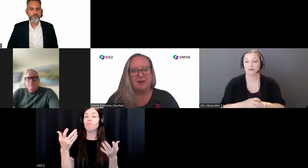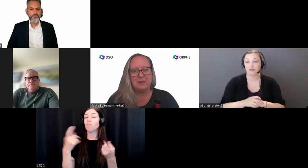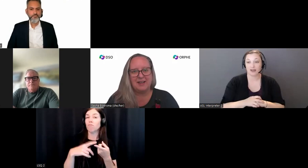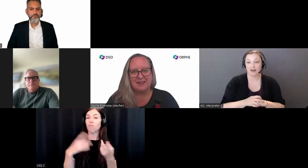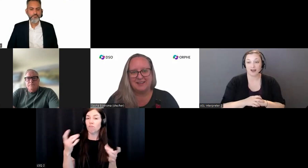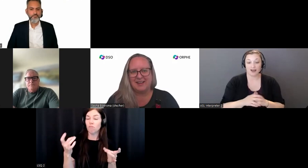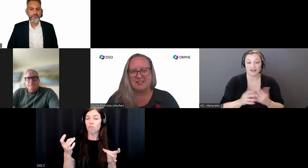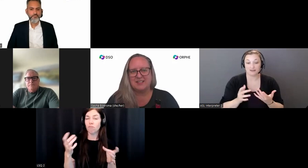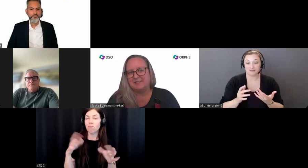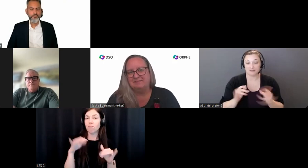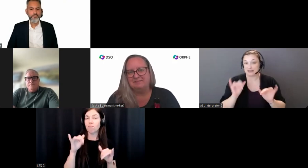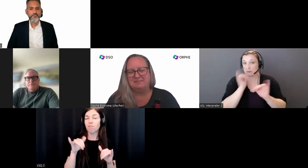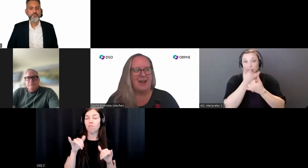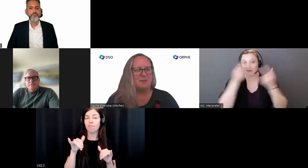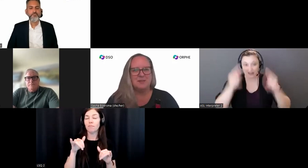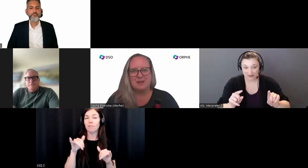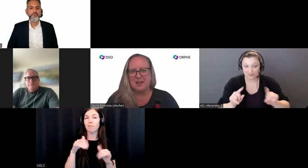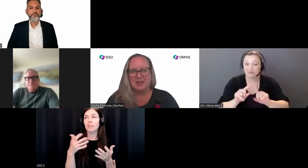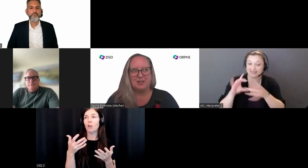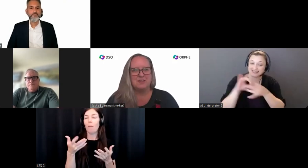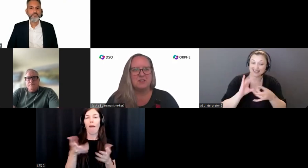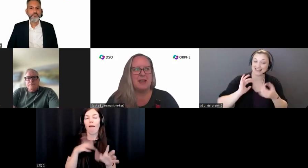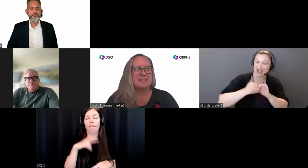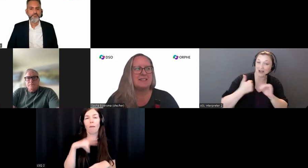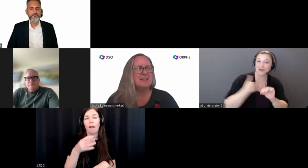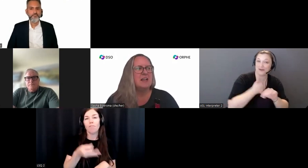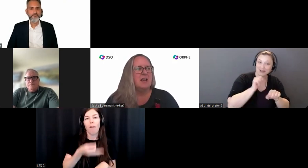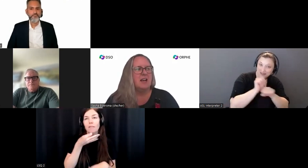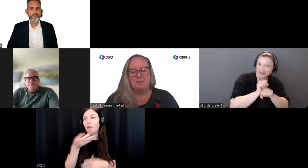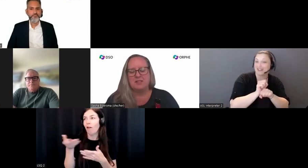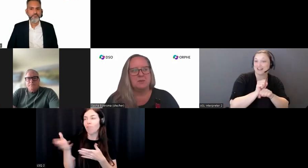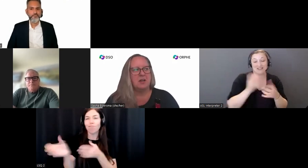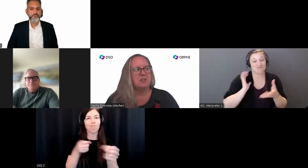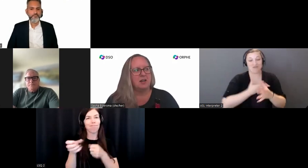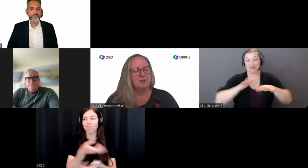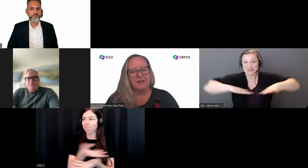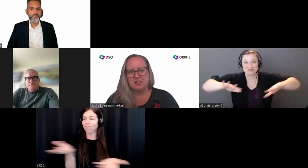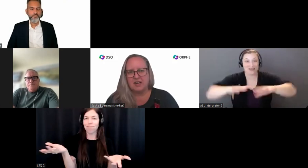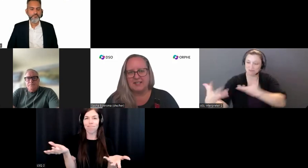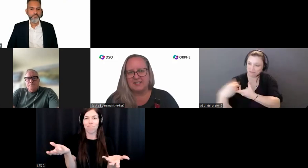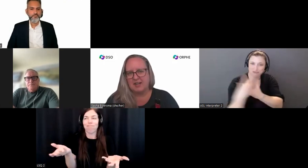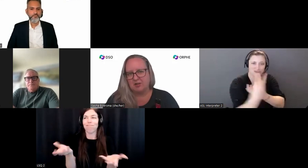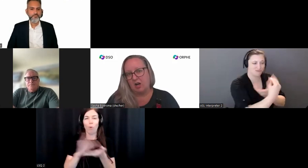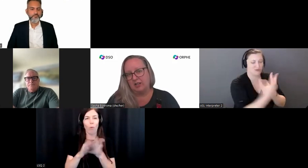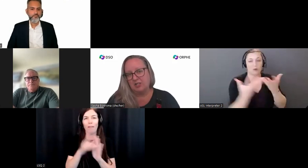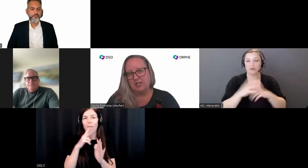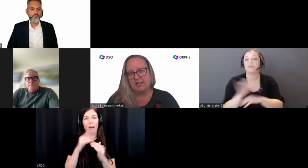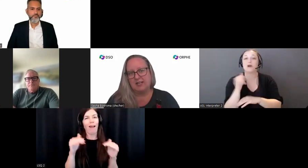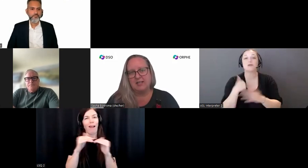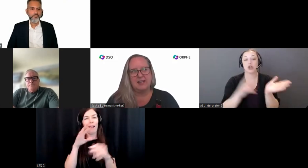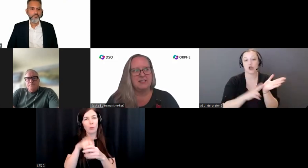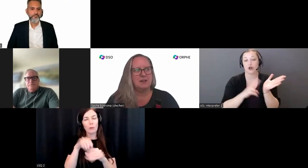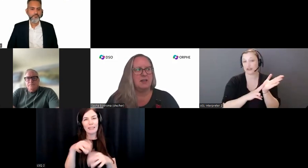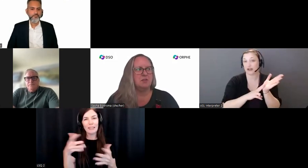operate our company and happen to be an inclusive space. I'm also a contract professor at Centennial College